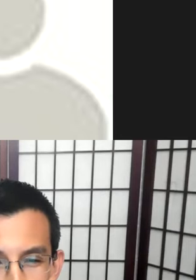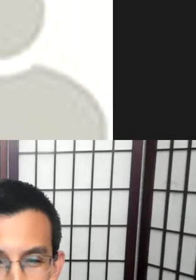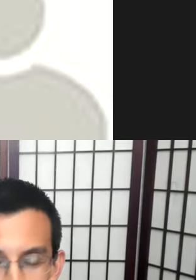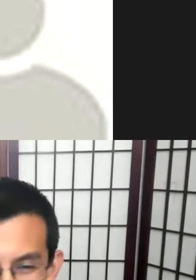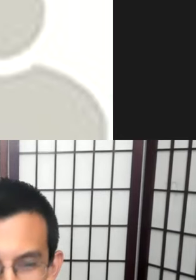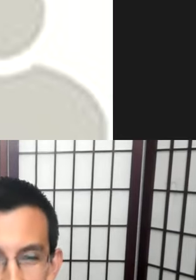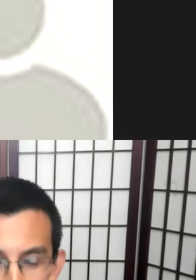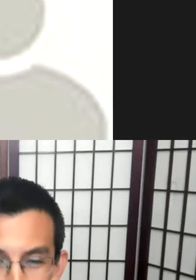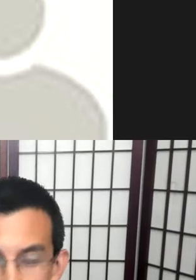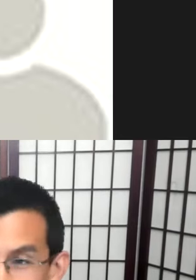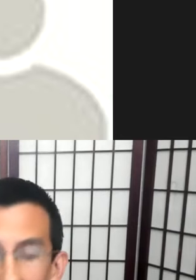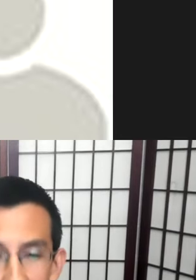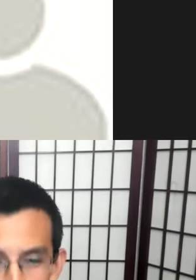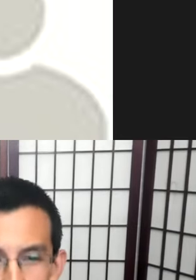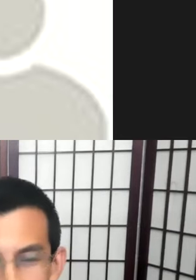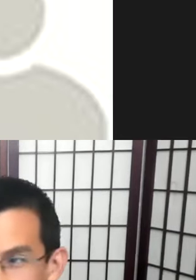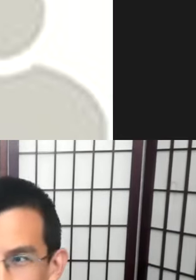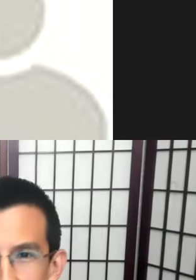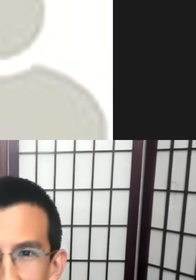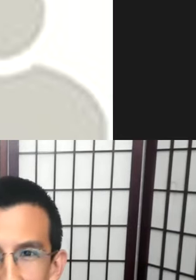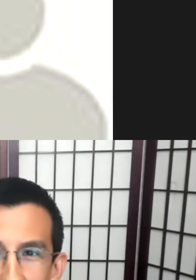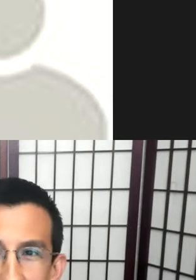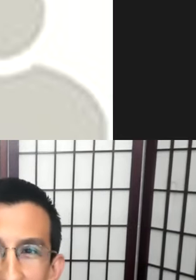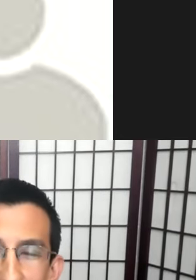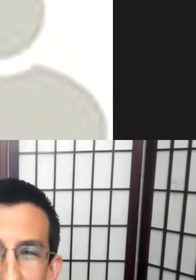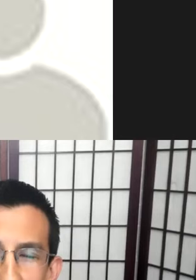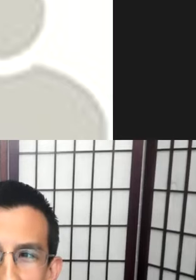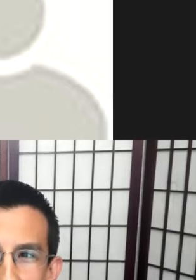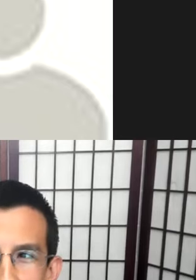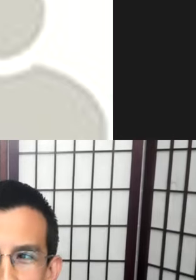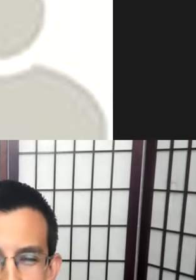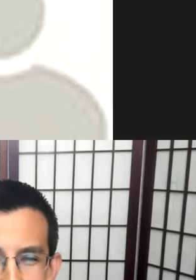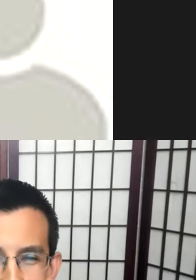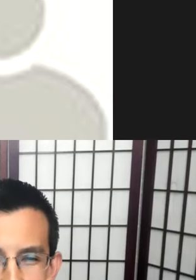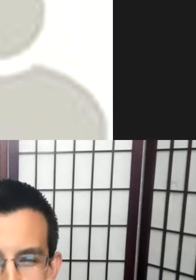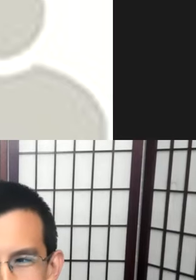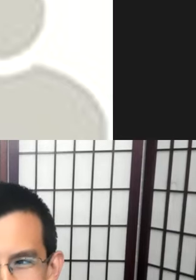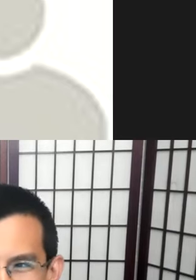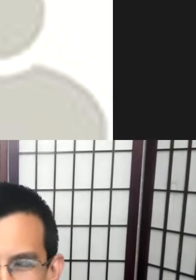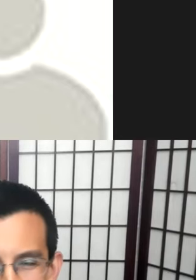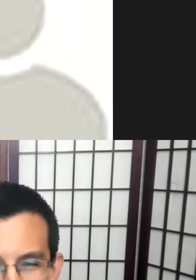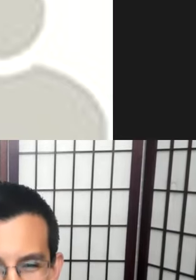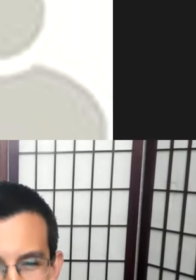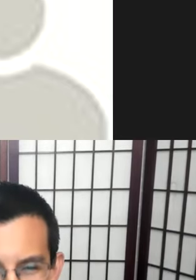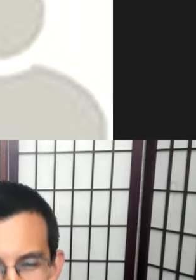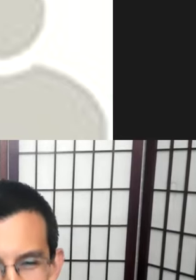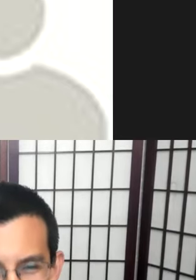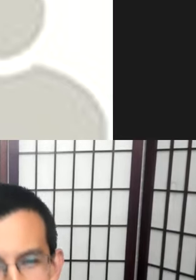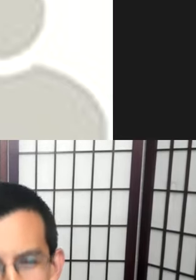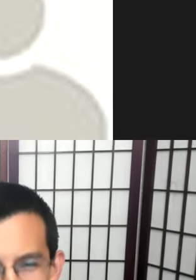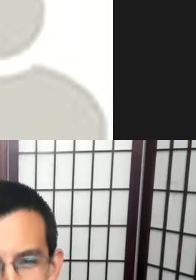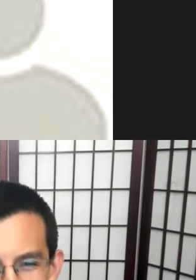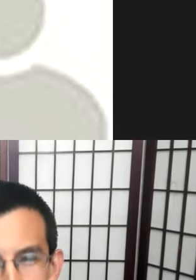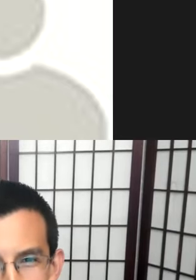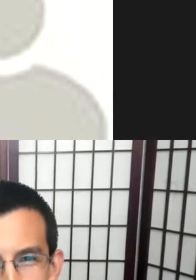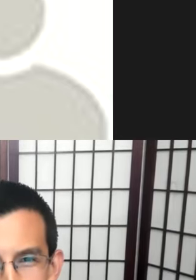You know, people can stop speaking. They can not speak. It can certainly be negated grammatically, but it can't sort of be extinct. It's an